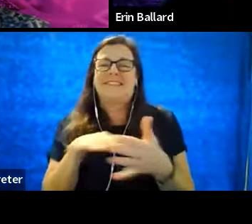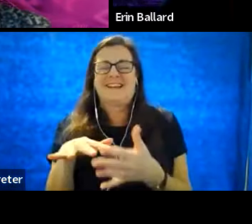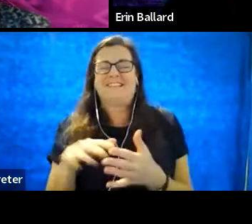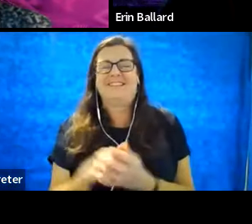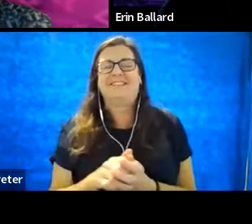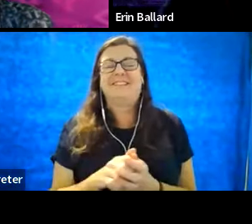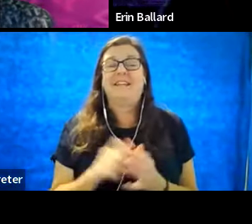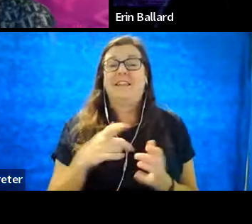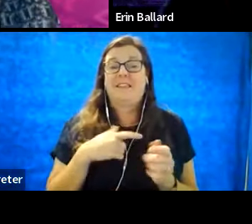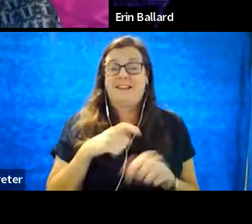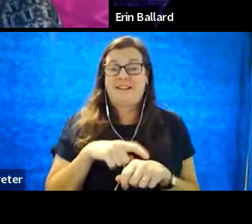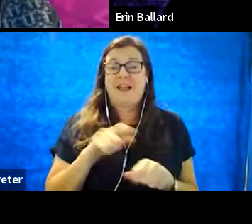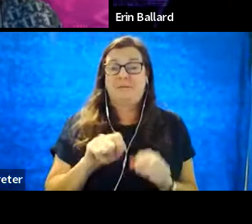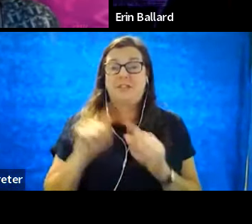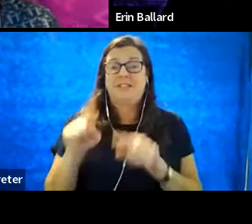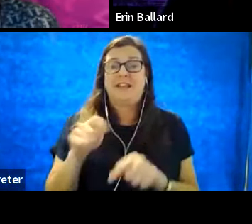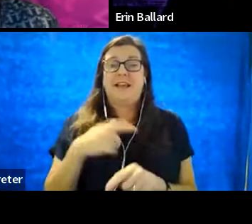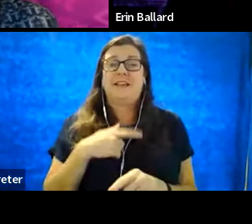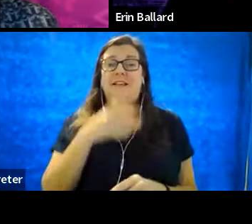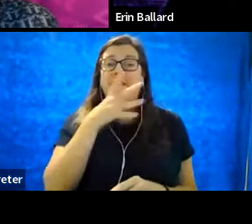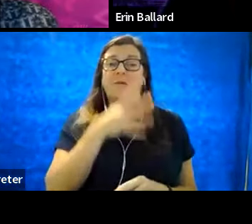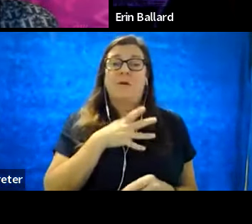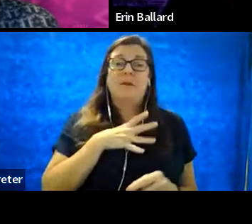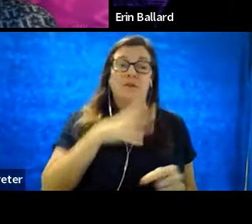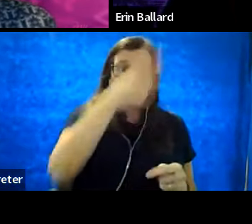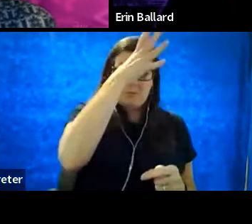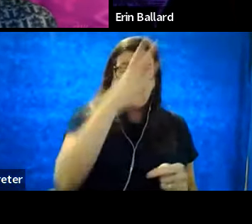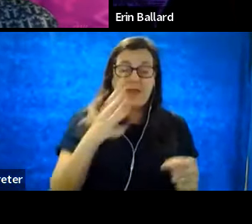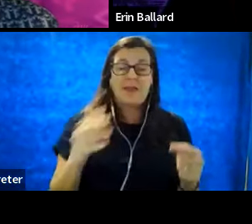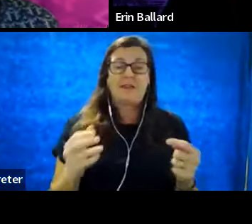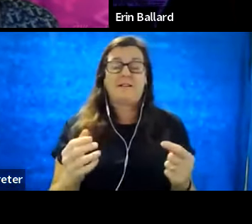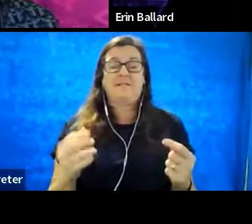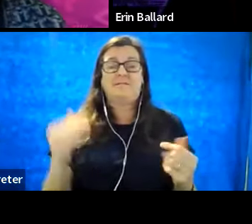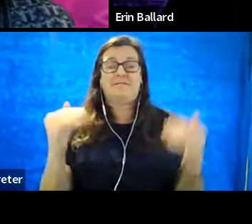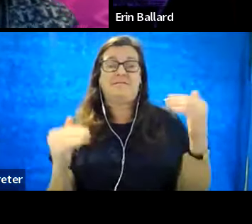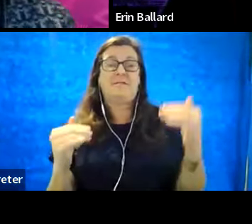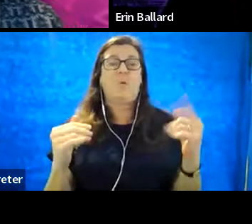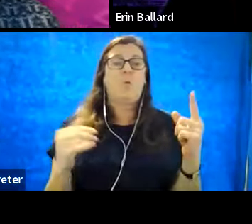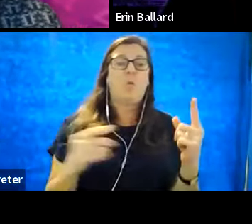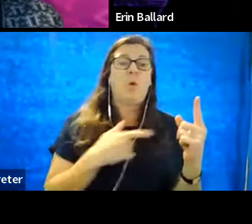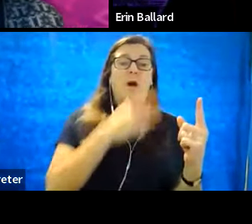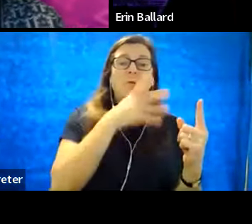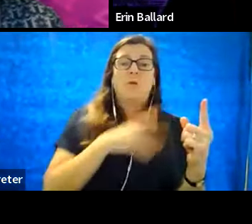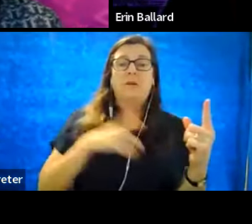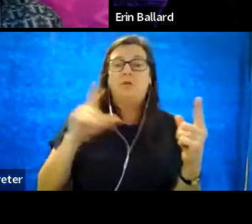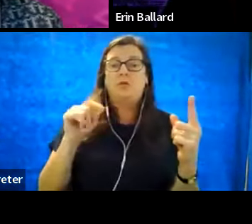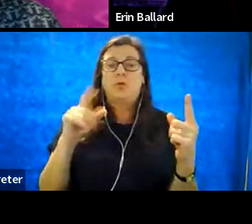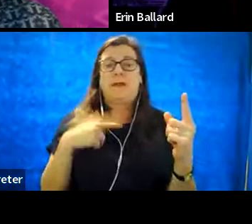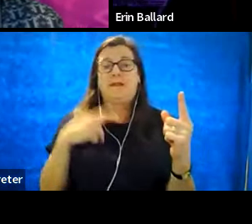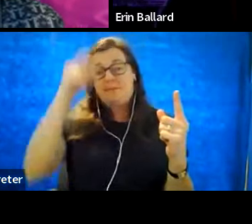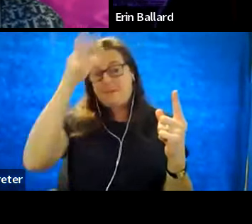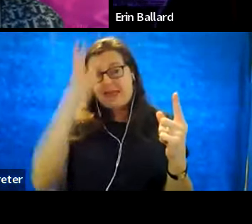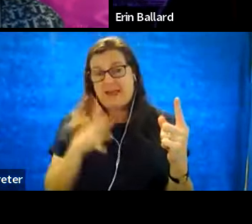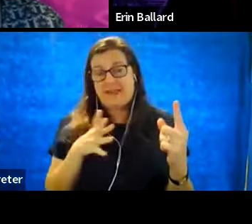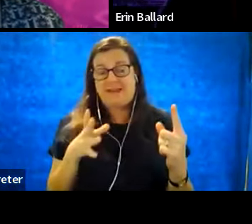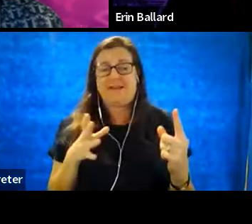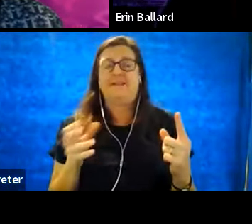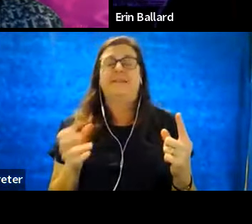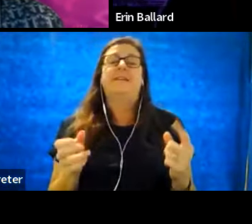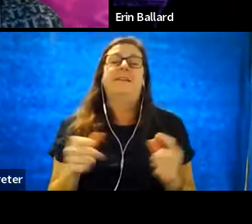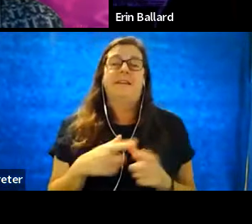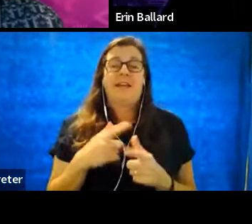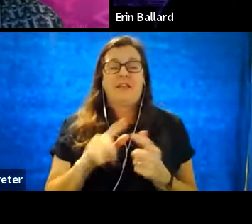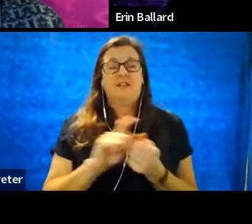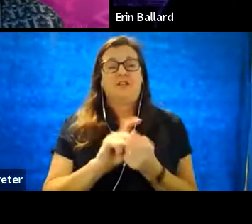the time she attended, the woman-to-men ratio at Purdue University was one woman to every 20 men. Then she attained her graduate